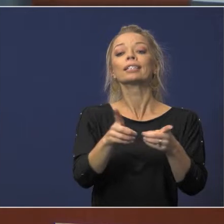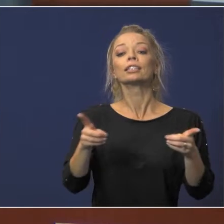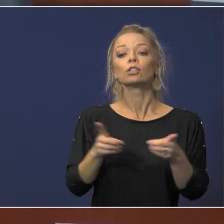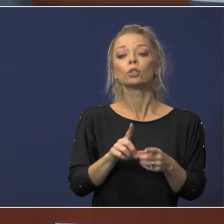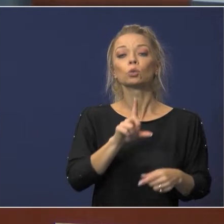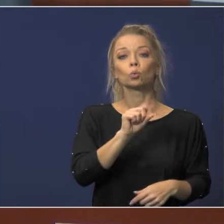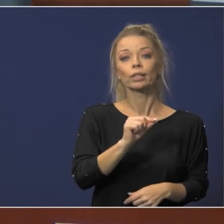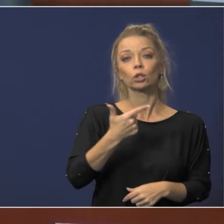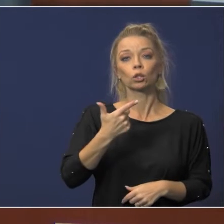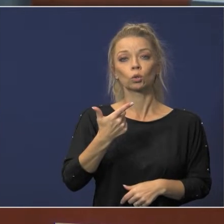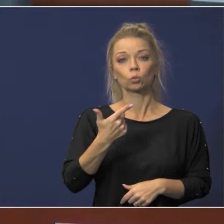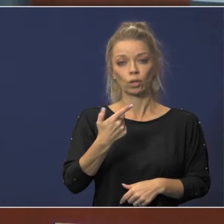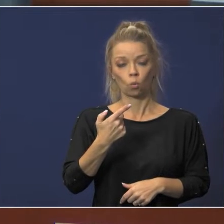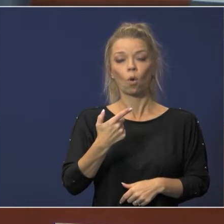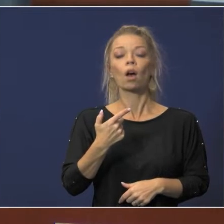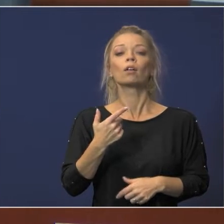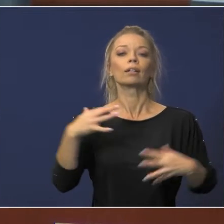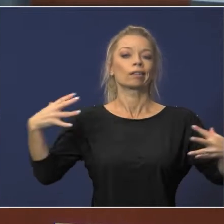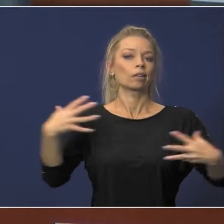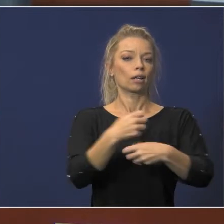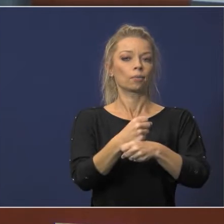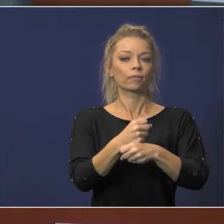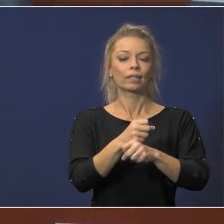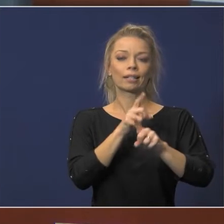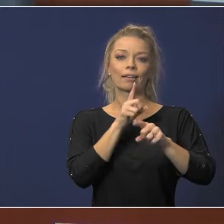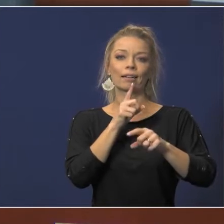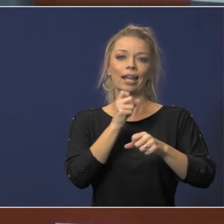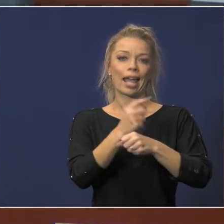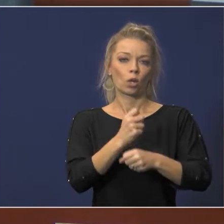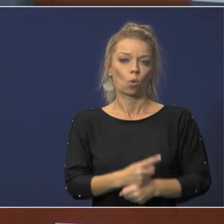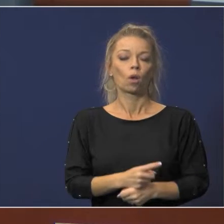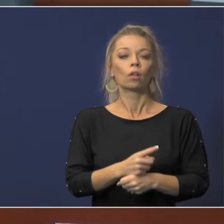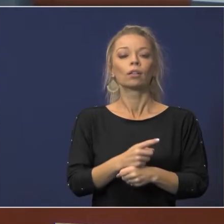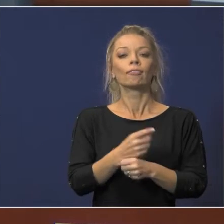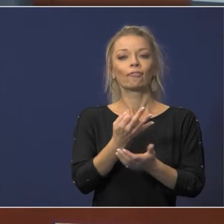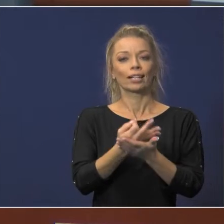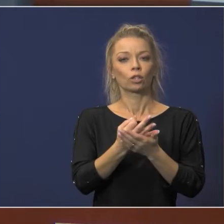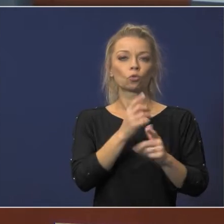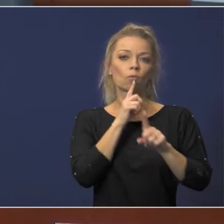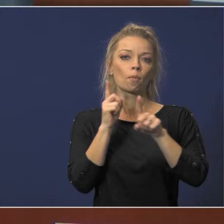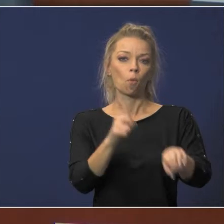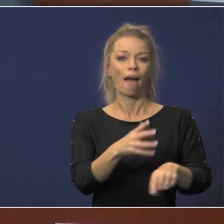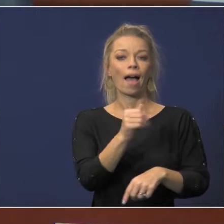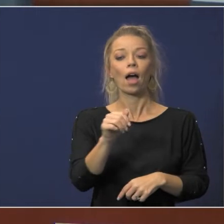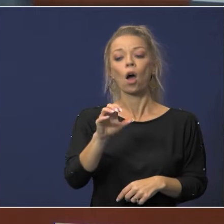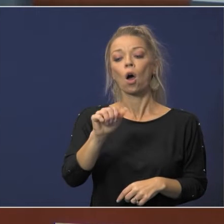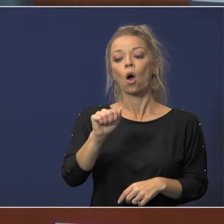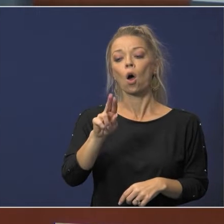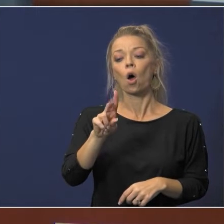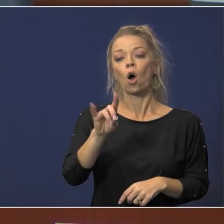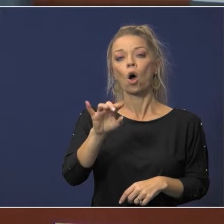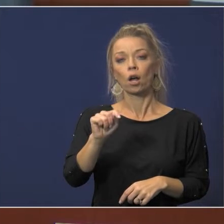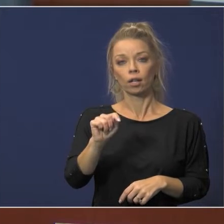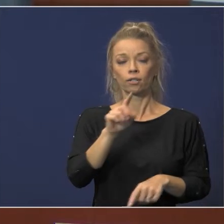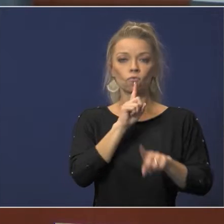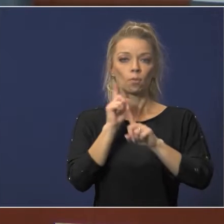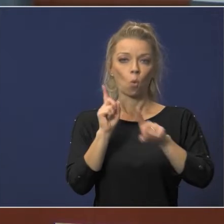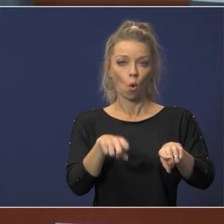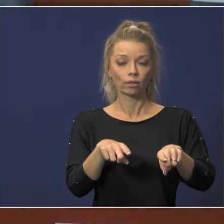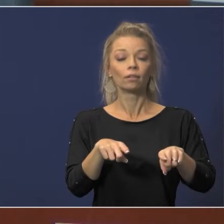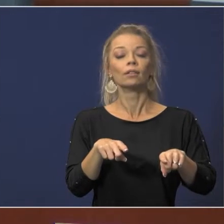comprehensive annual financial report and single audit report and accept the auditor's report on the district's general purpose